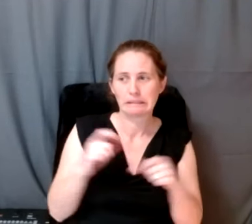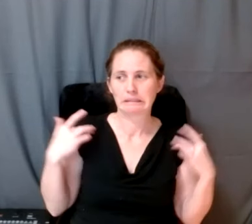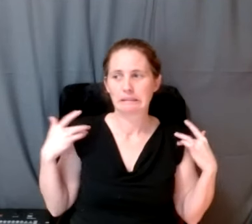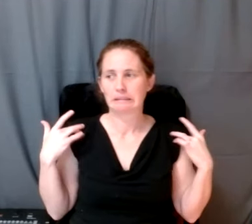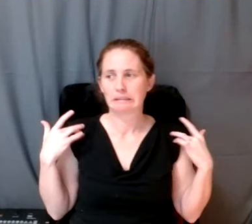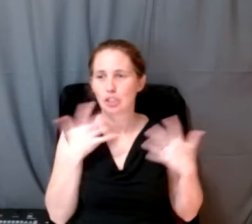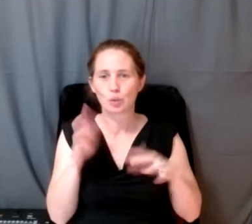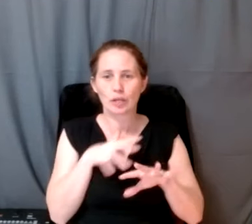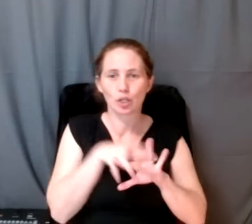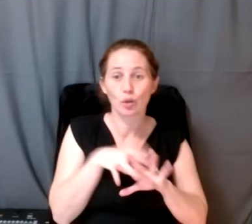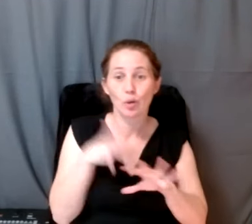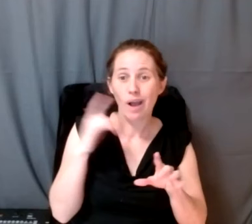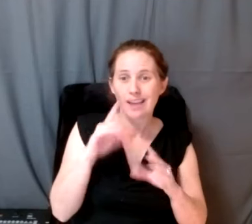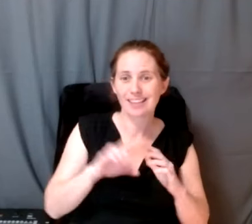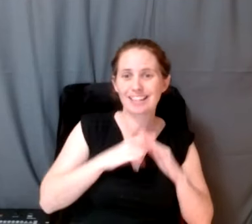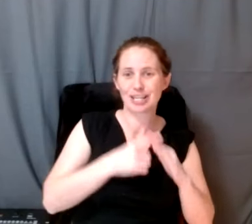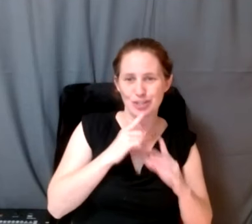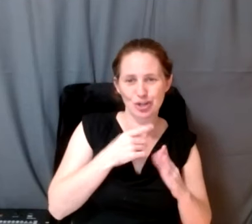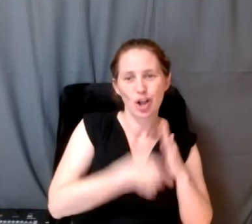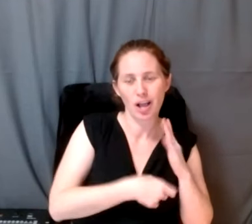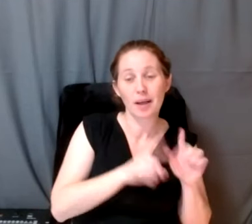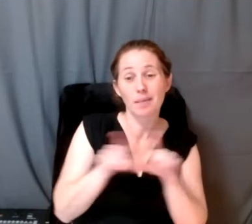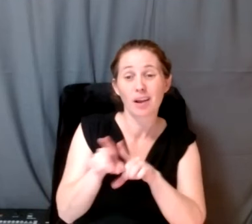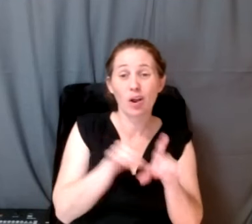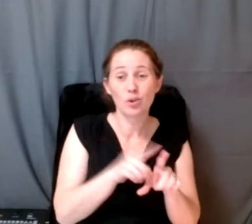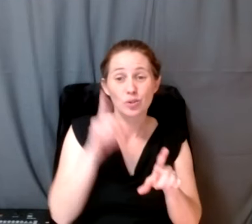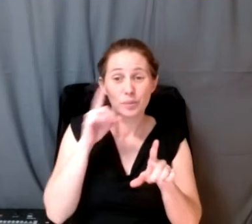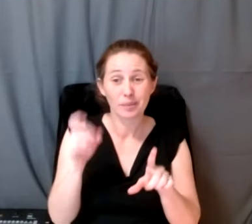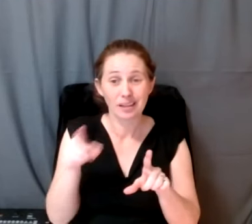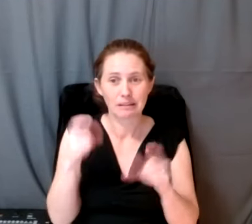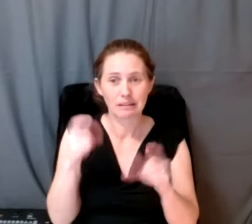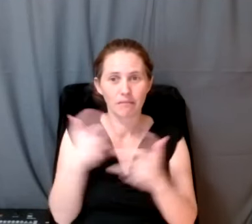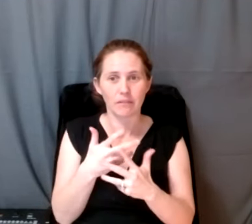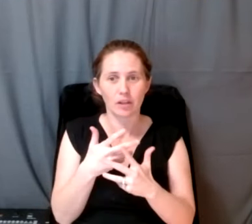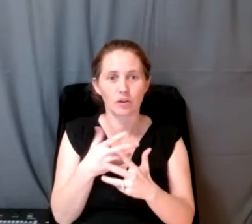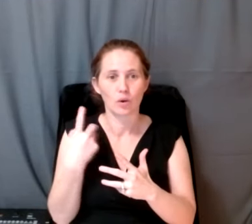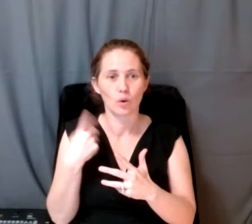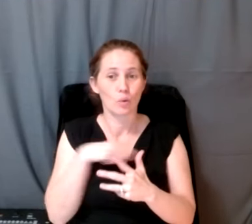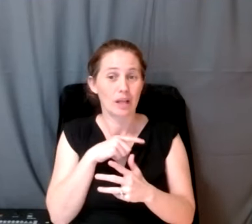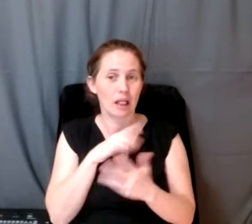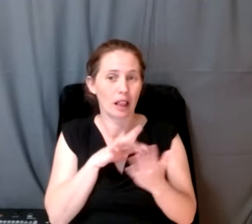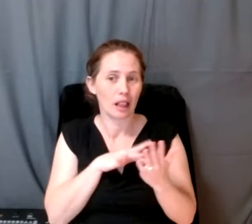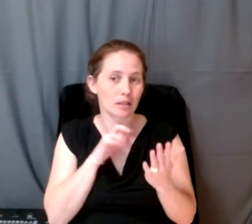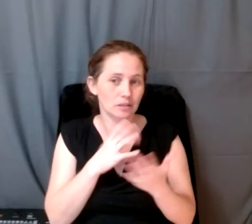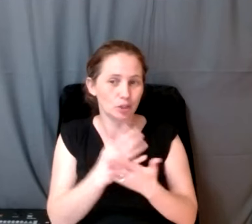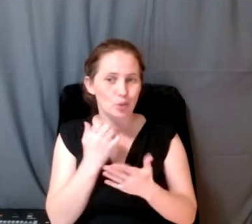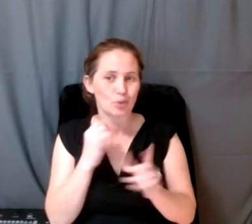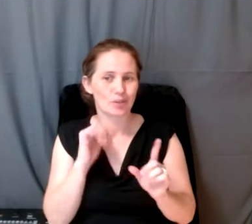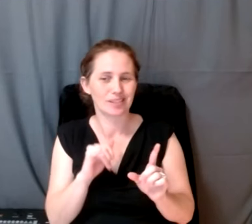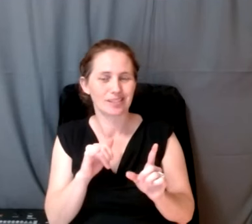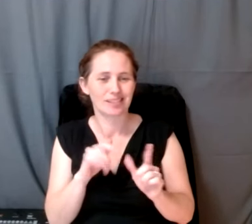integrate this, both because of the initial cost, but also because of fears that we'll use that and then